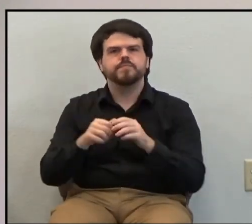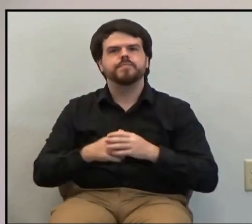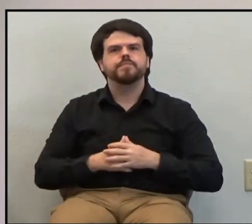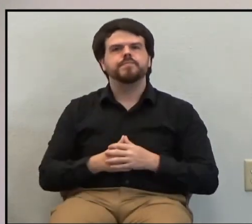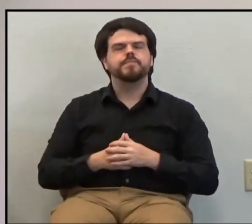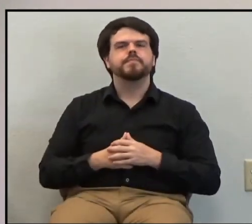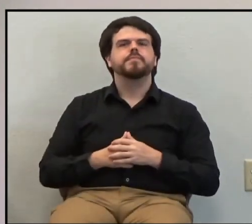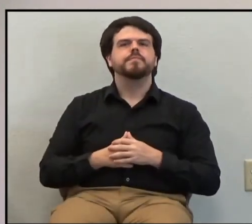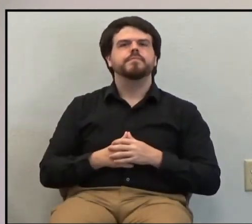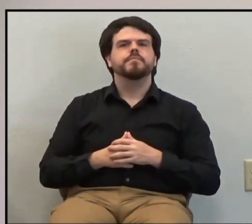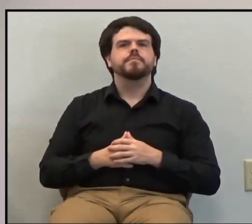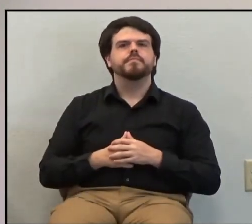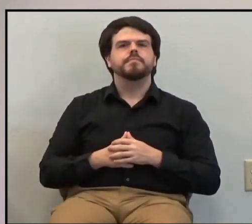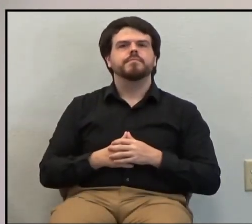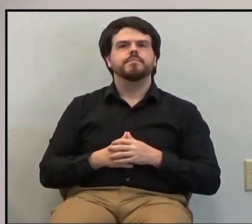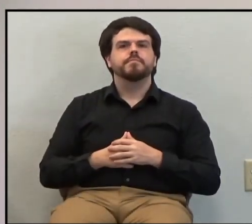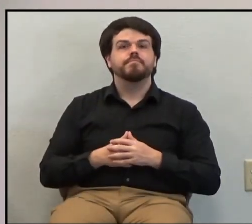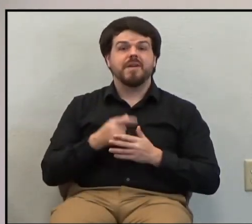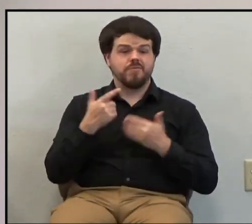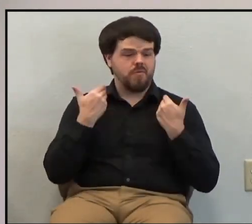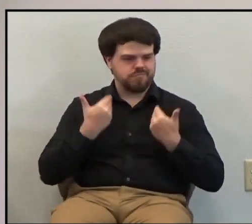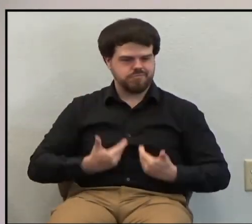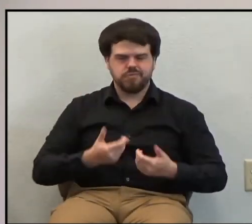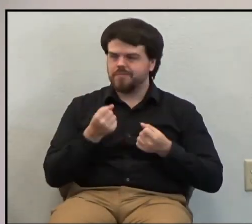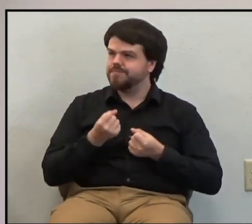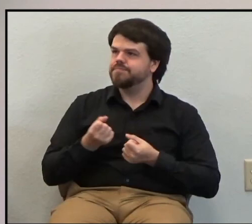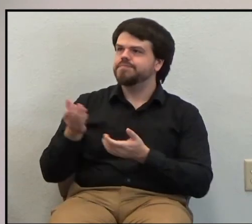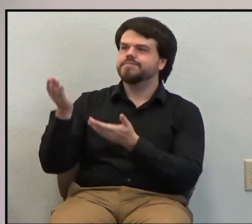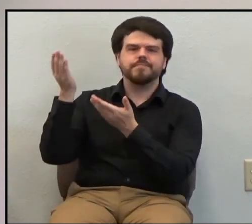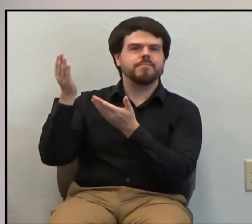and then give yourself fully to him.